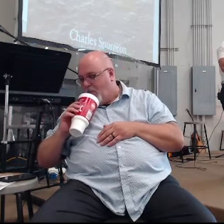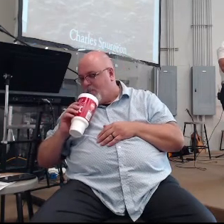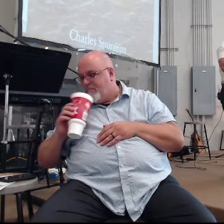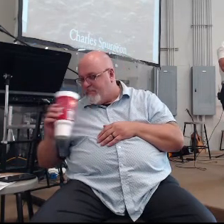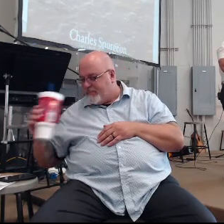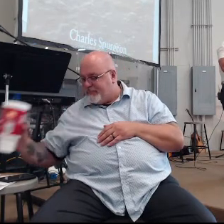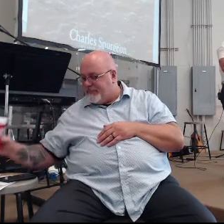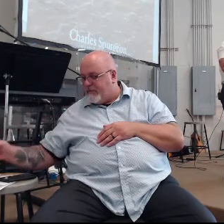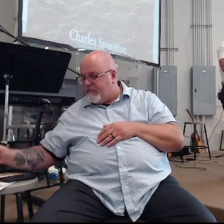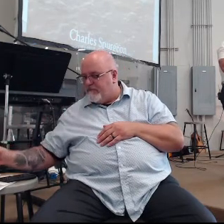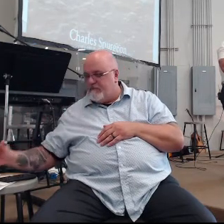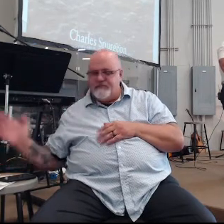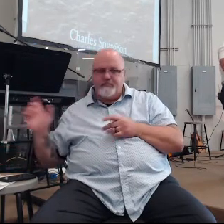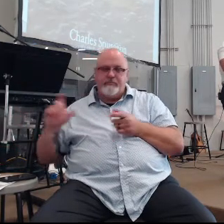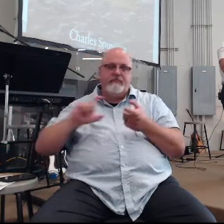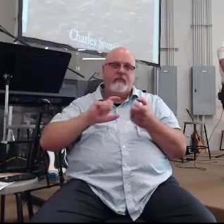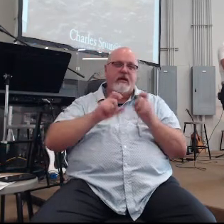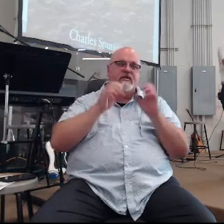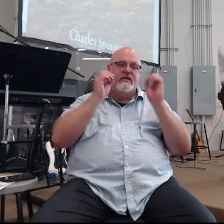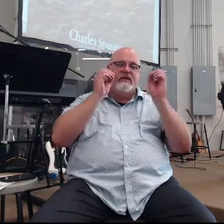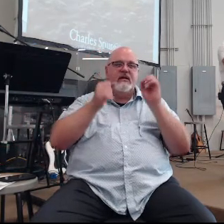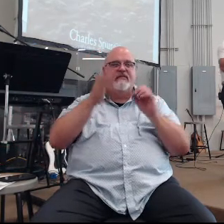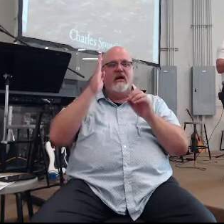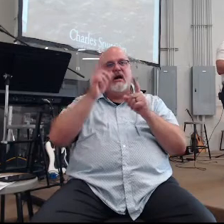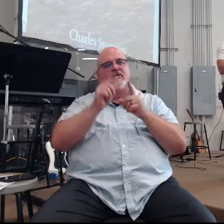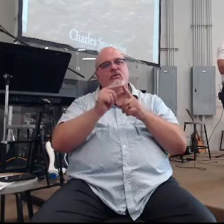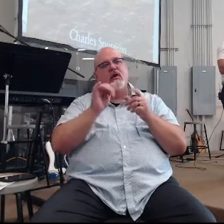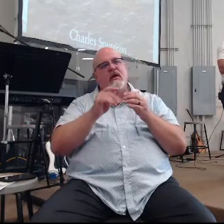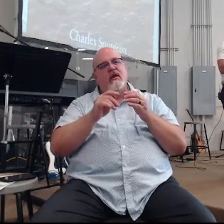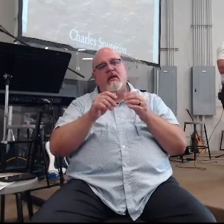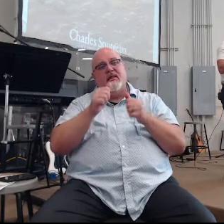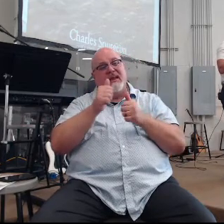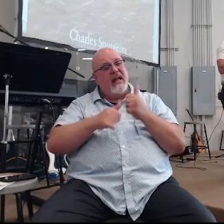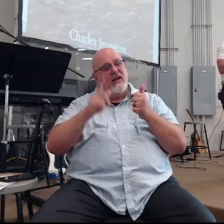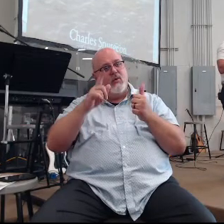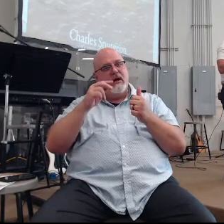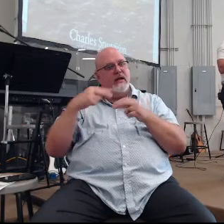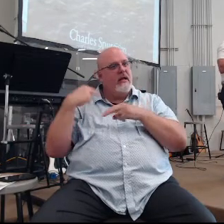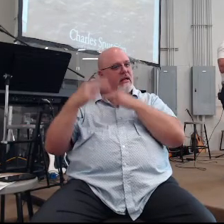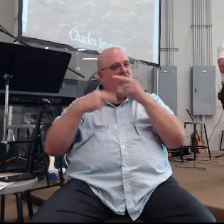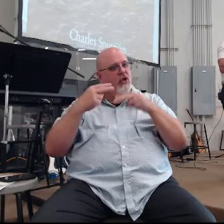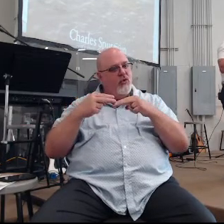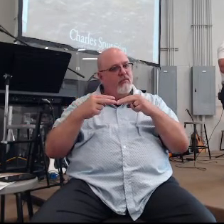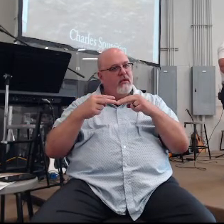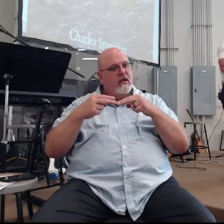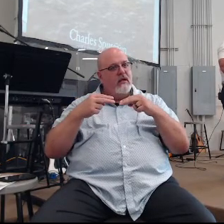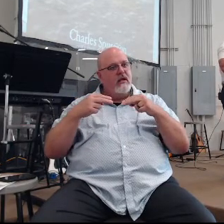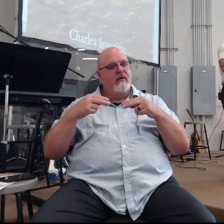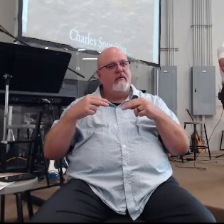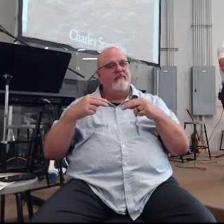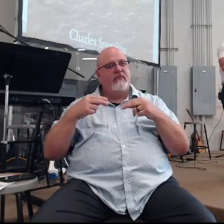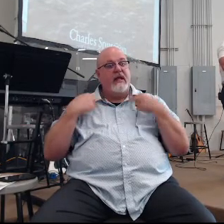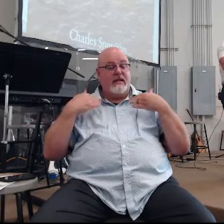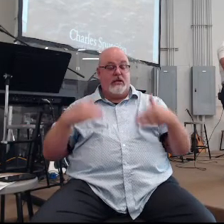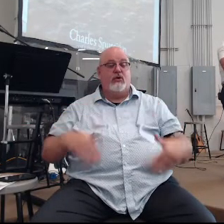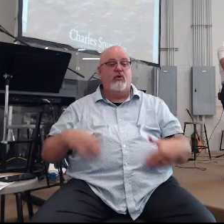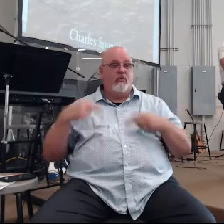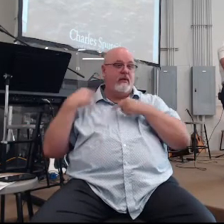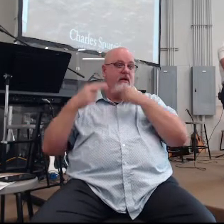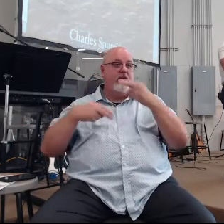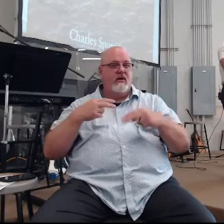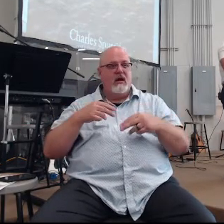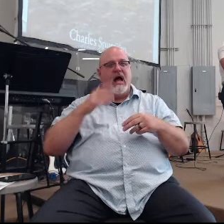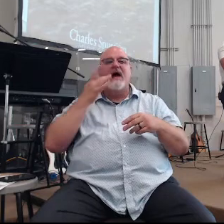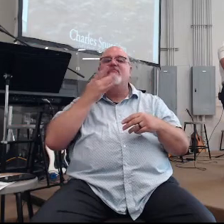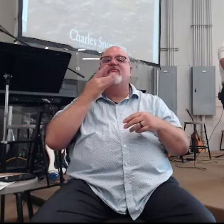more to shape the teaching of God's word in his time than anybody else in human history said I would rather teach one